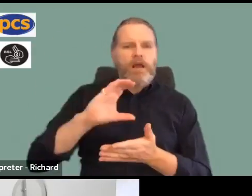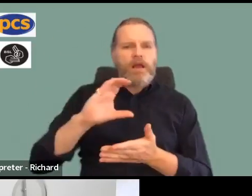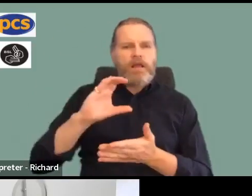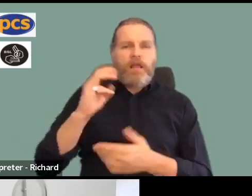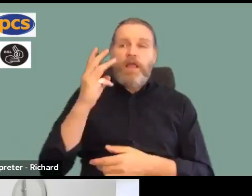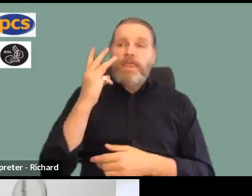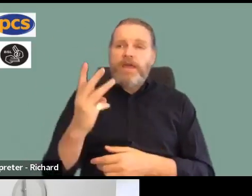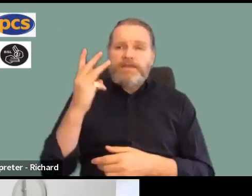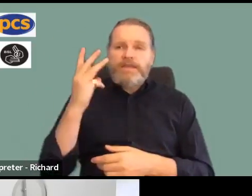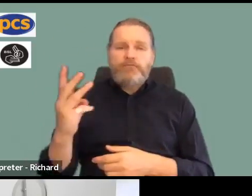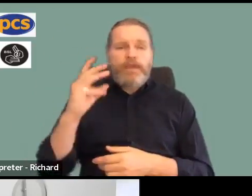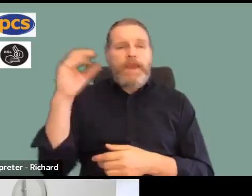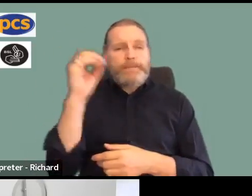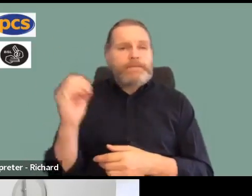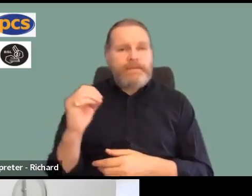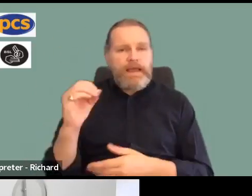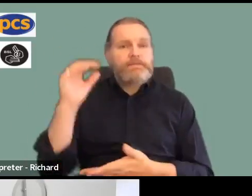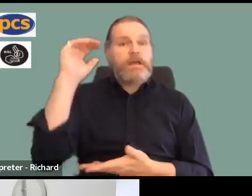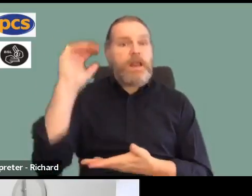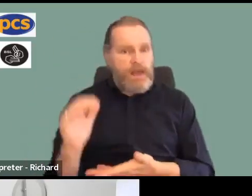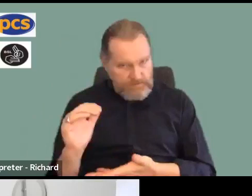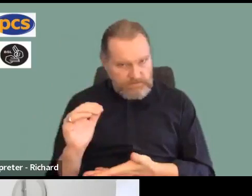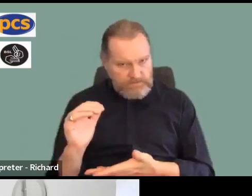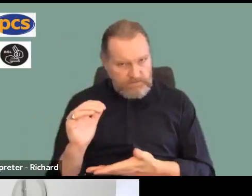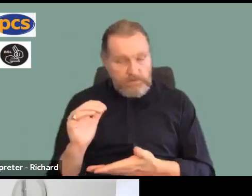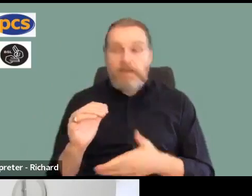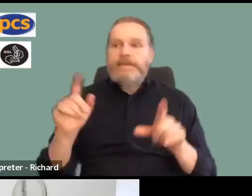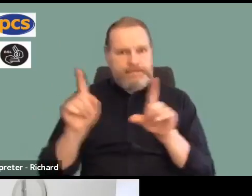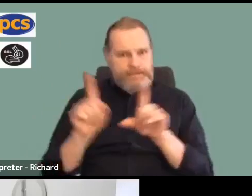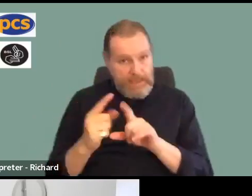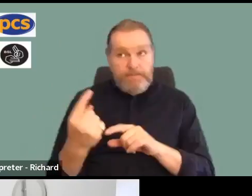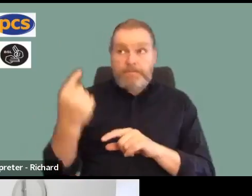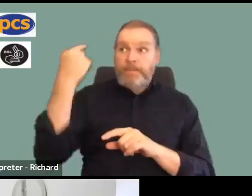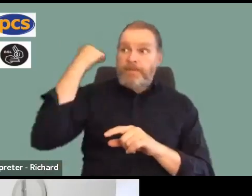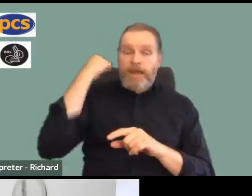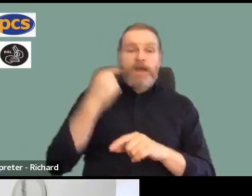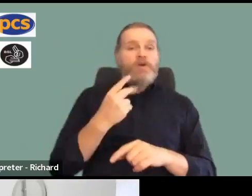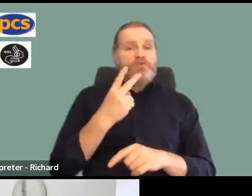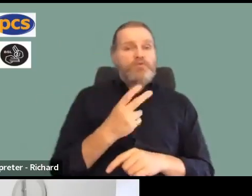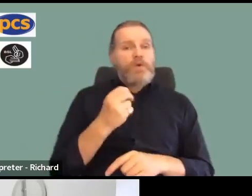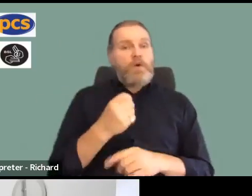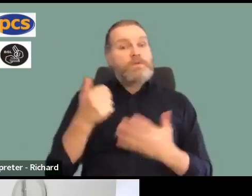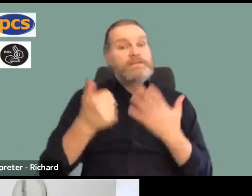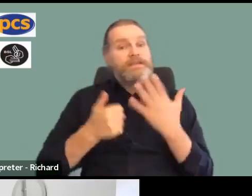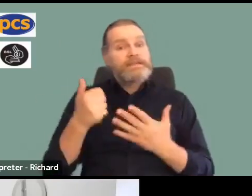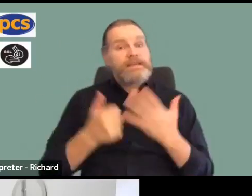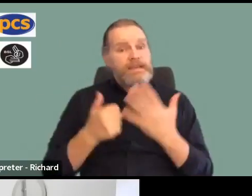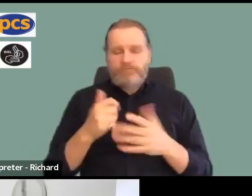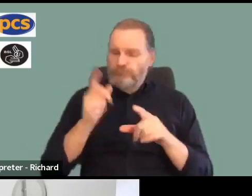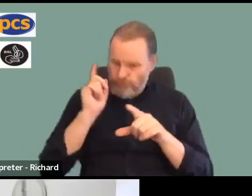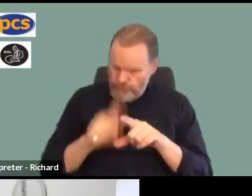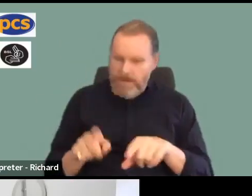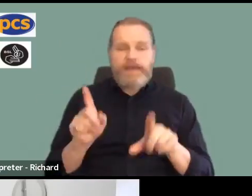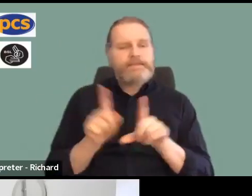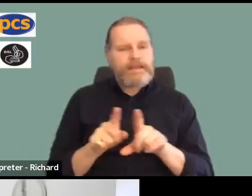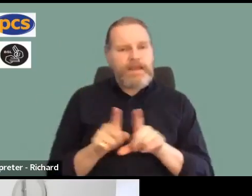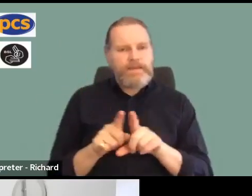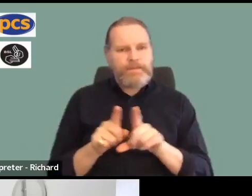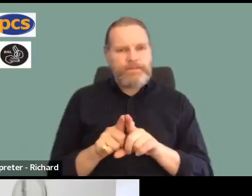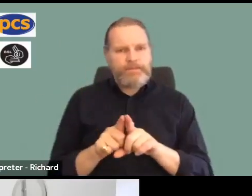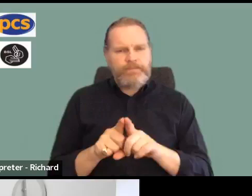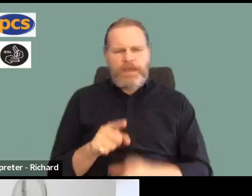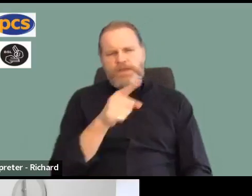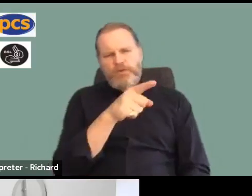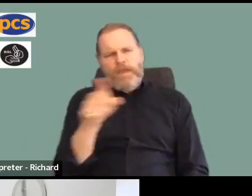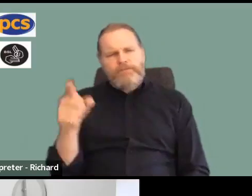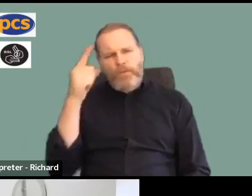percent, something they tried to do in 2016 when we defeated them and stopped it in the high court. If you take a combination of those